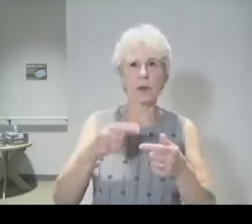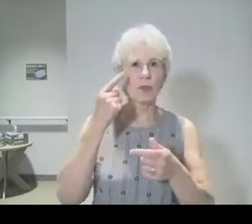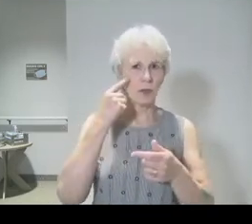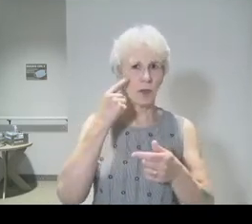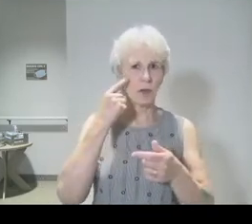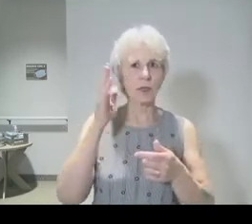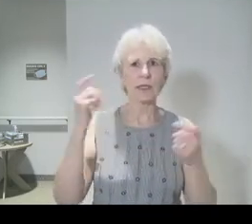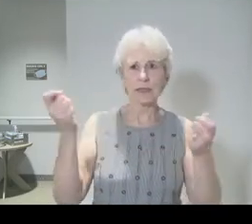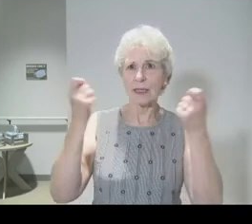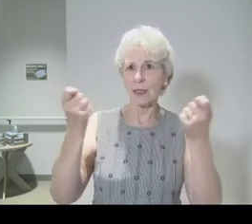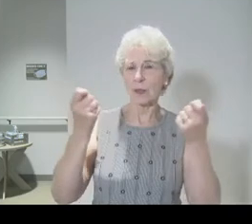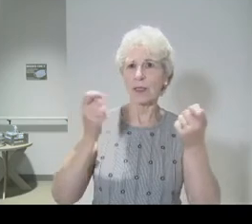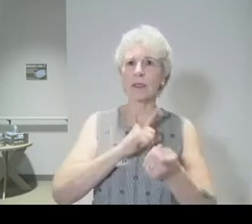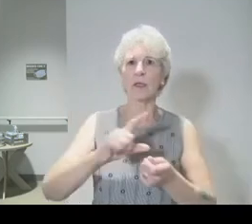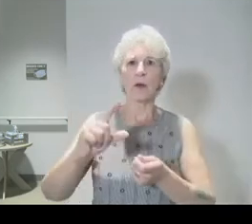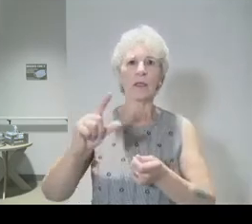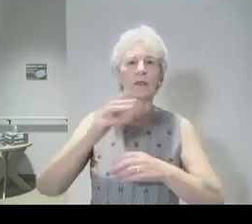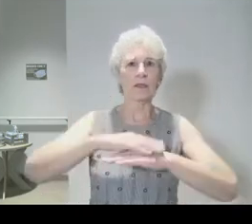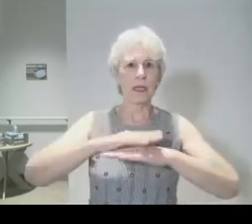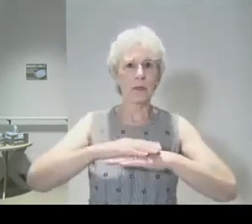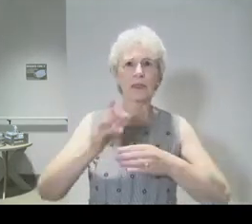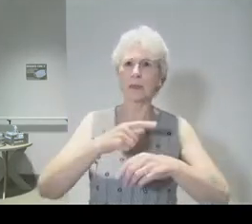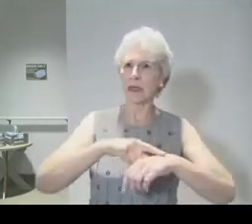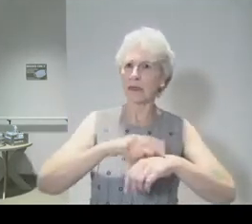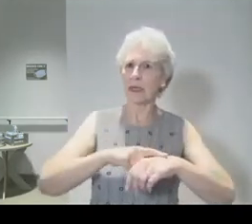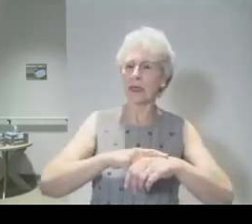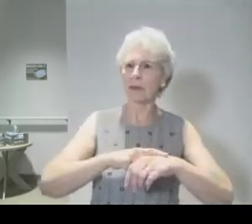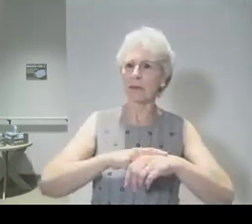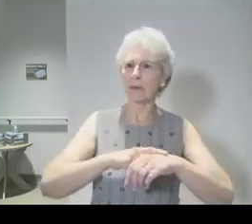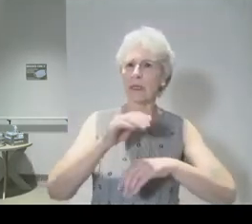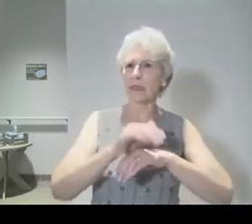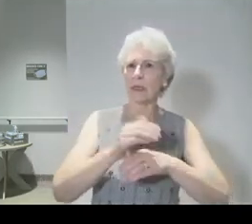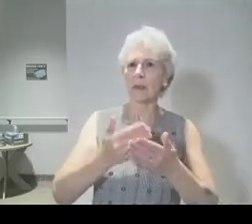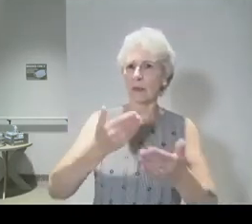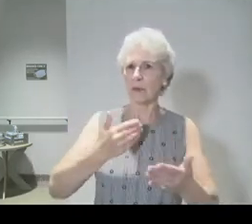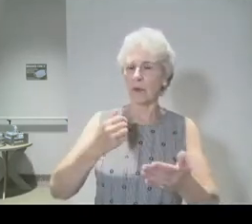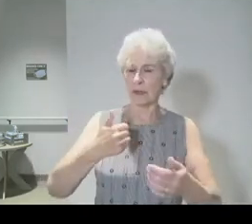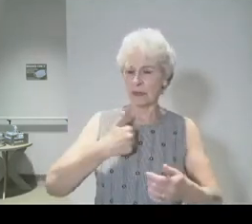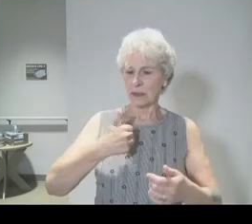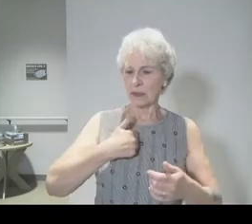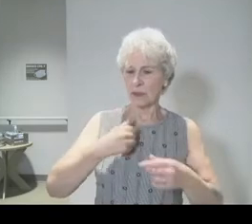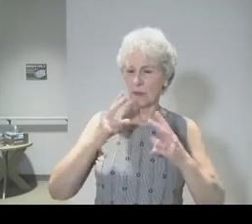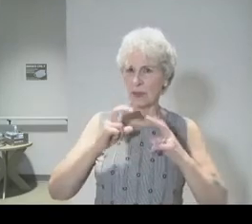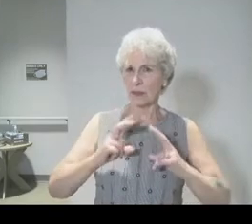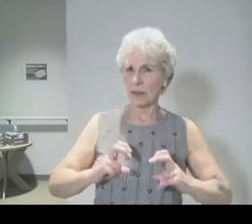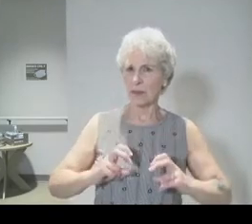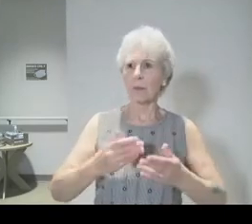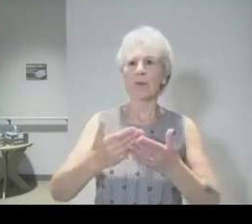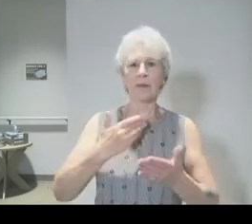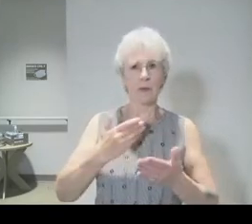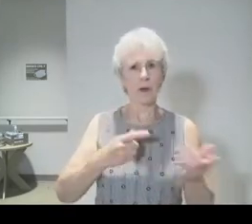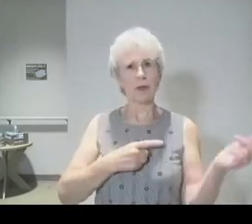Lord's table that you spend some time the night before in self-examination. Before you come to